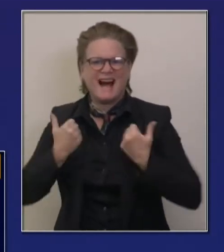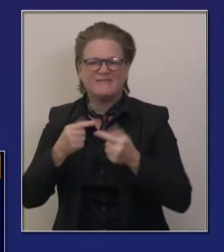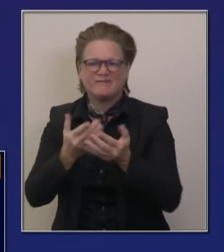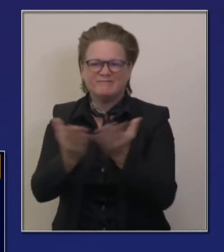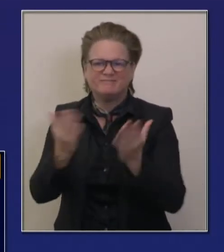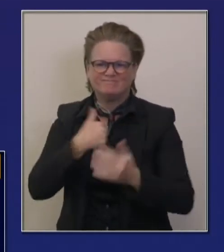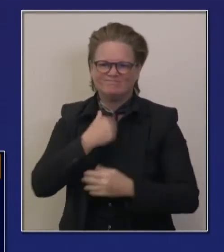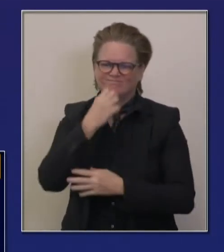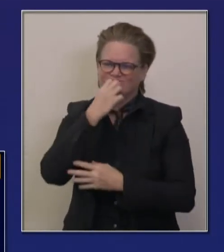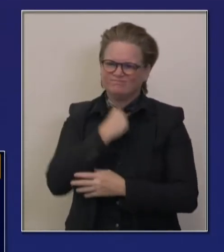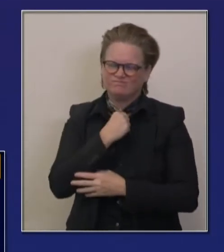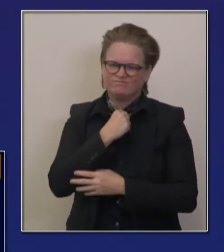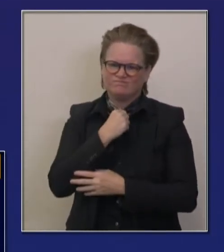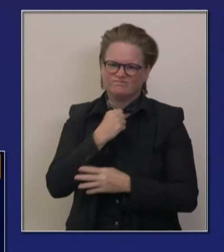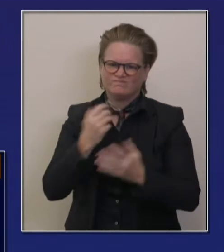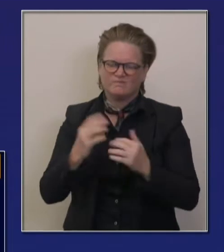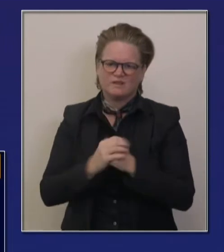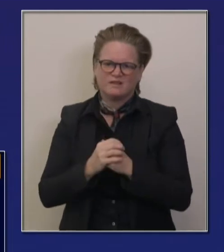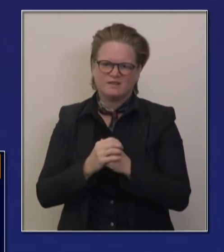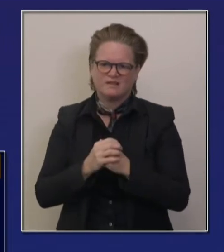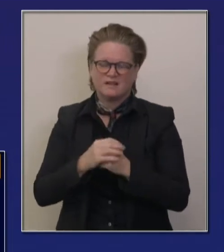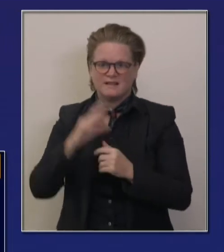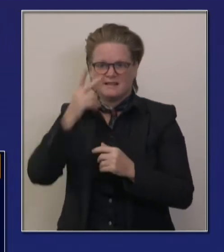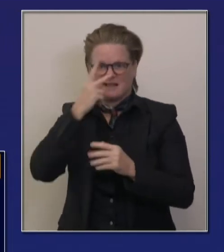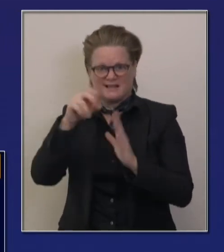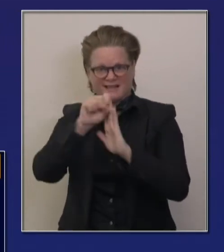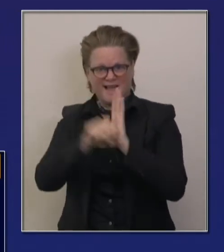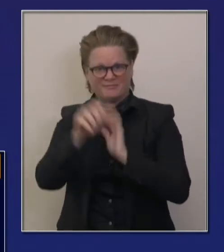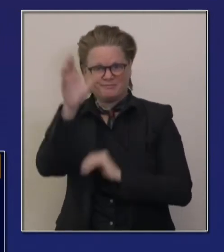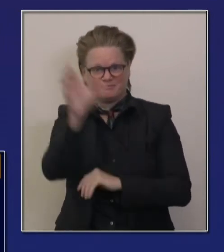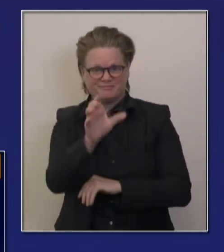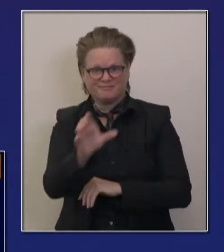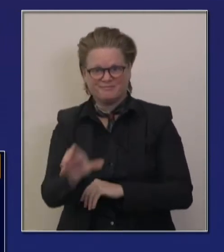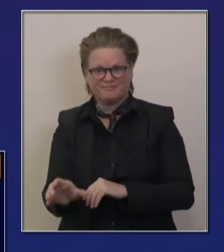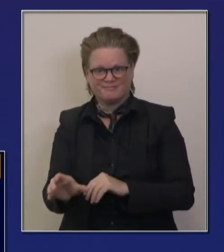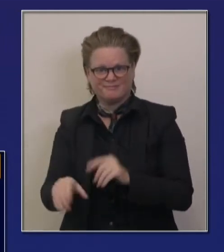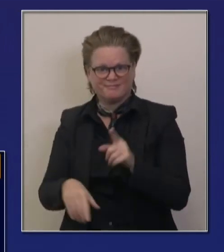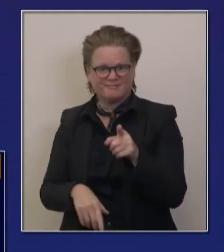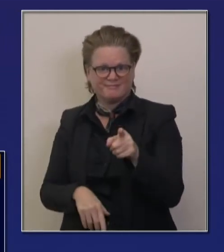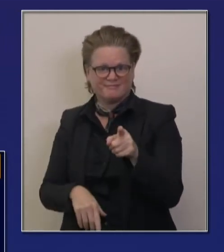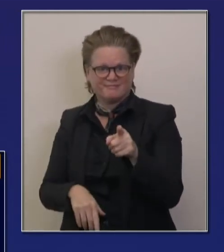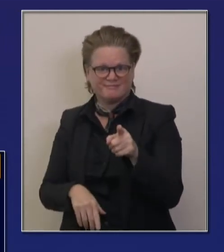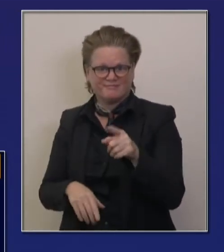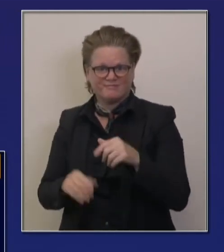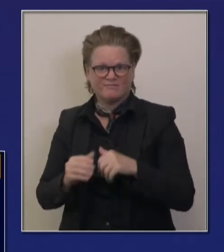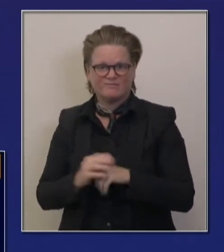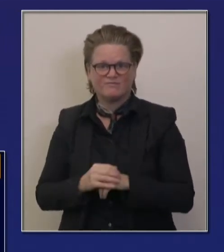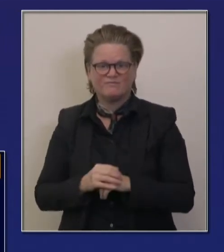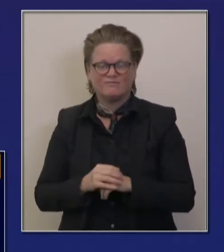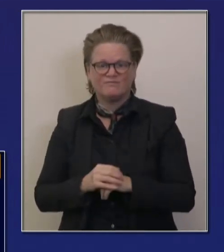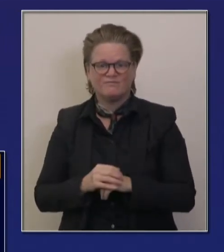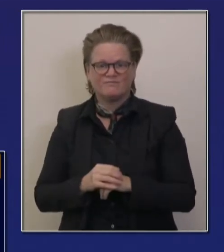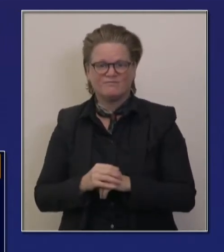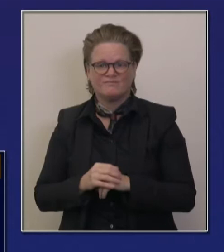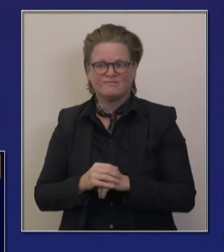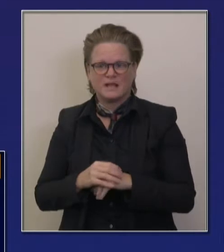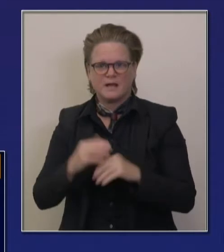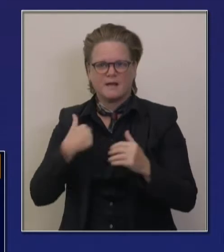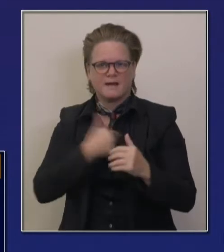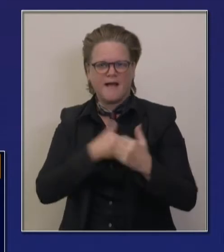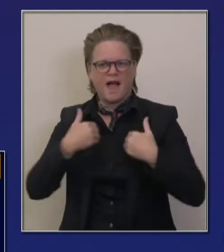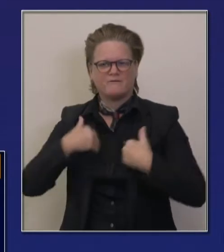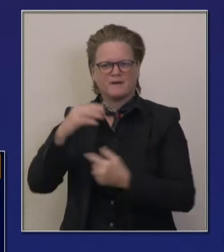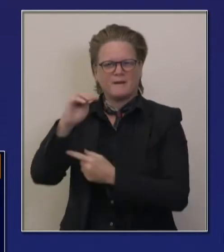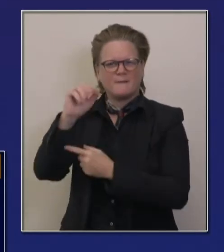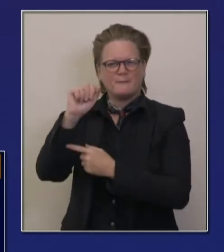of the remaining ICU capacity. Remember California size and scope of the state is the equivalent population of 21 states